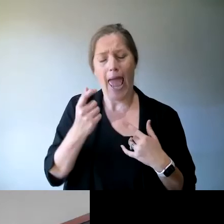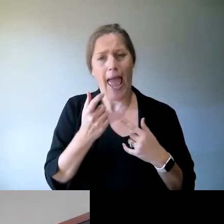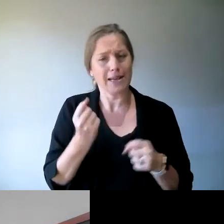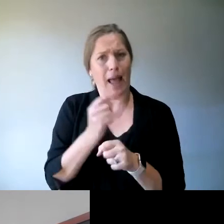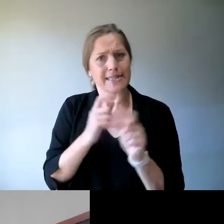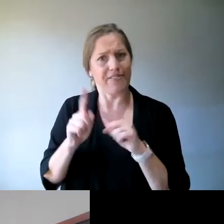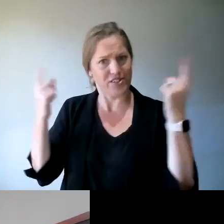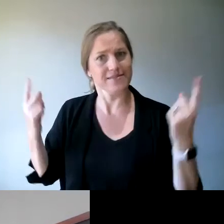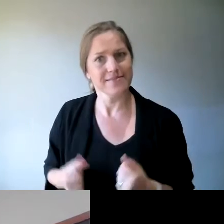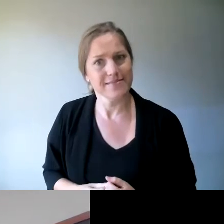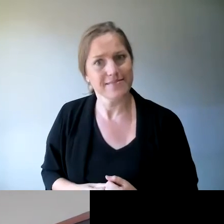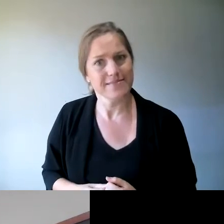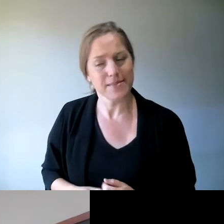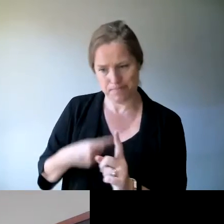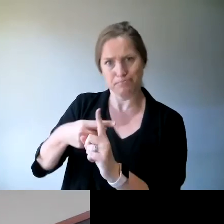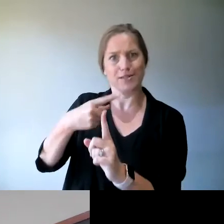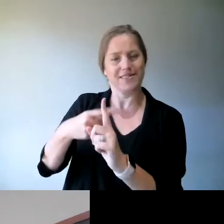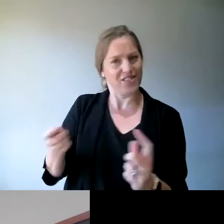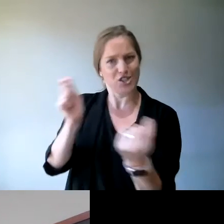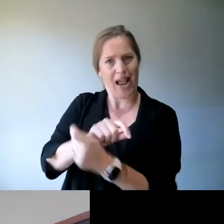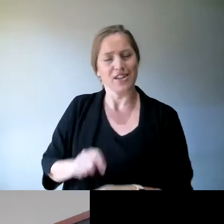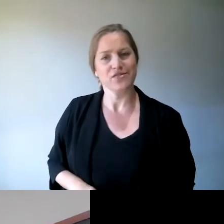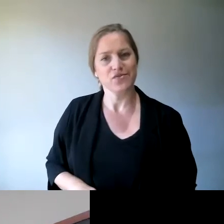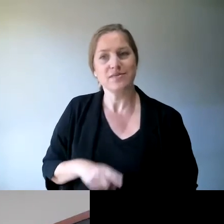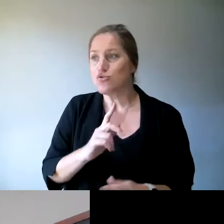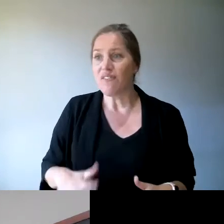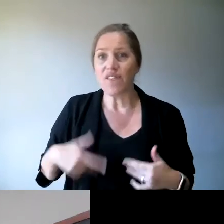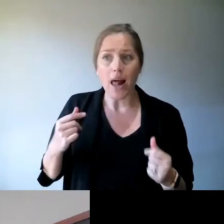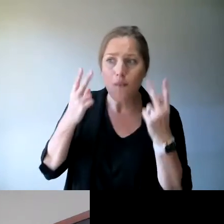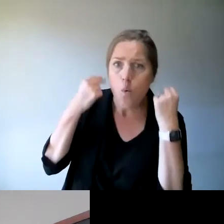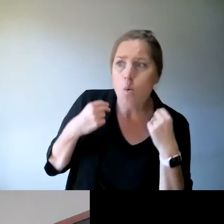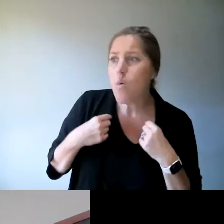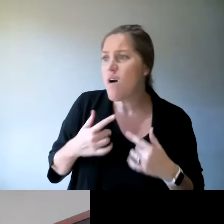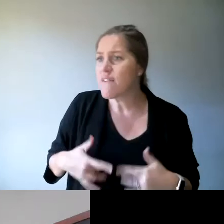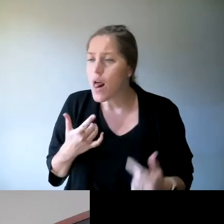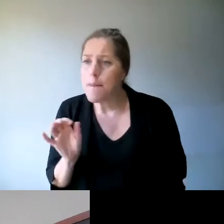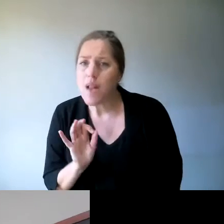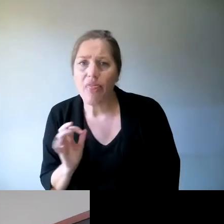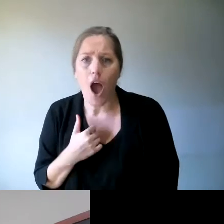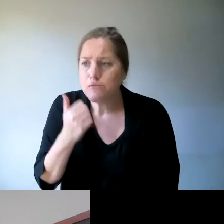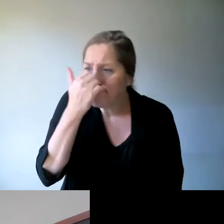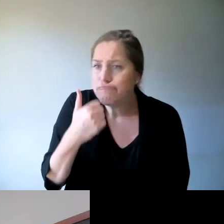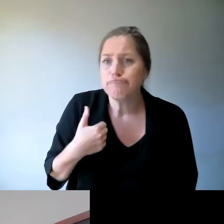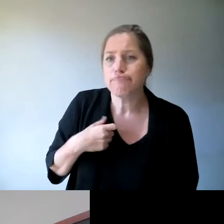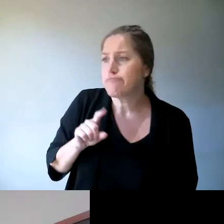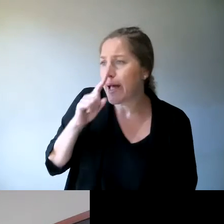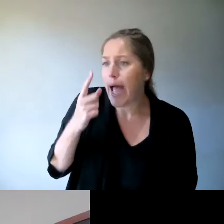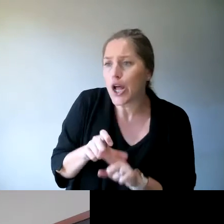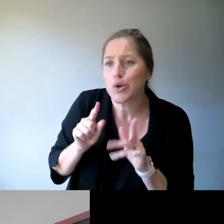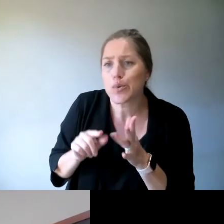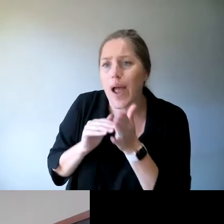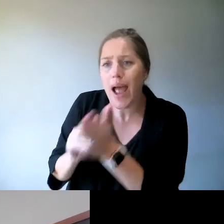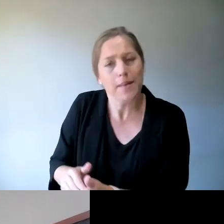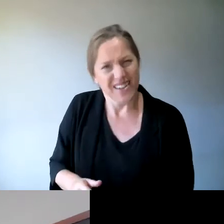that's, you know, terrific. You stop feeling like a little ant in the middle of the nest and you're actually feeling like you